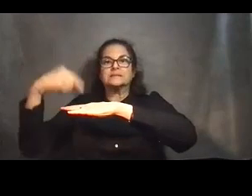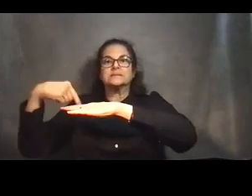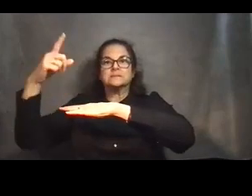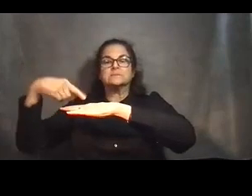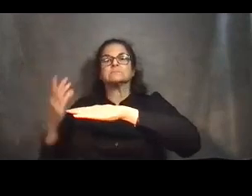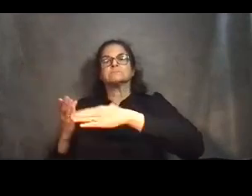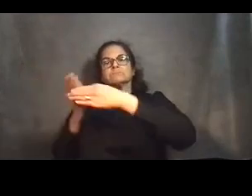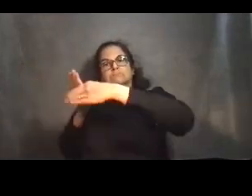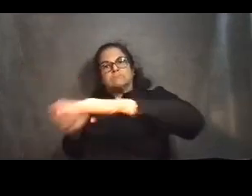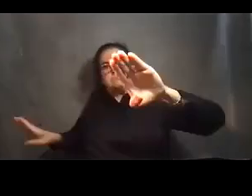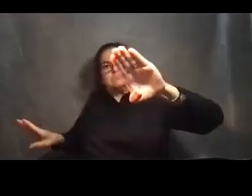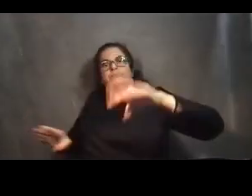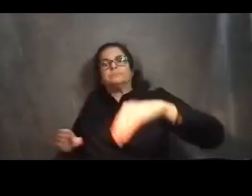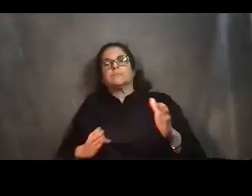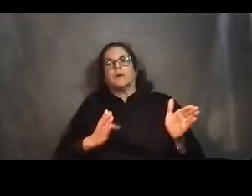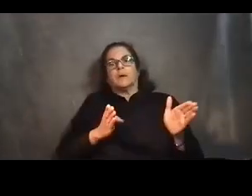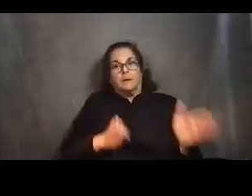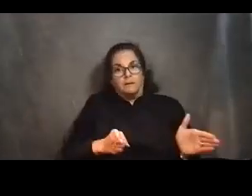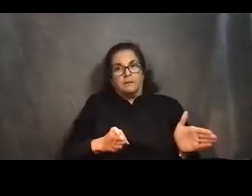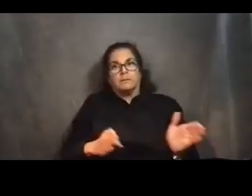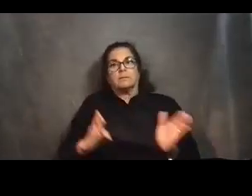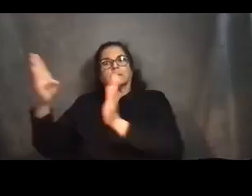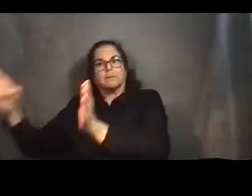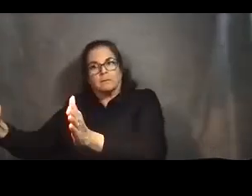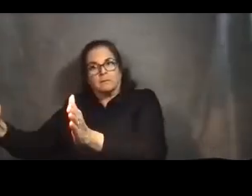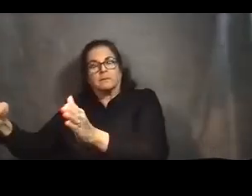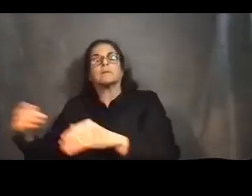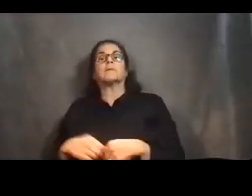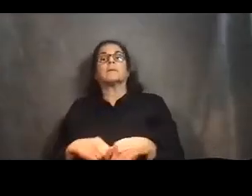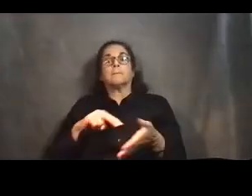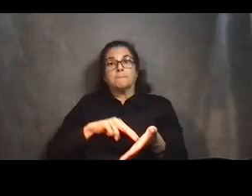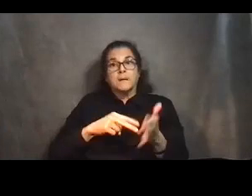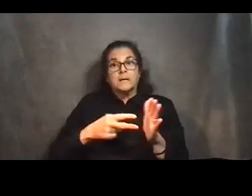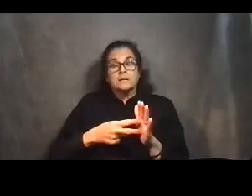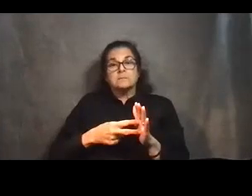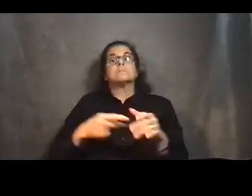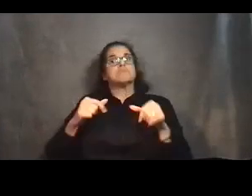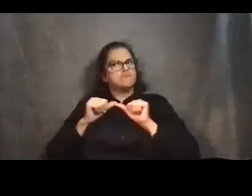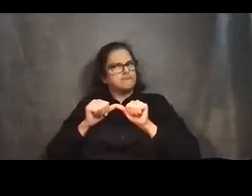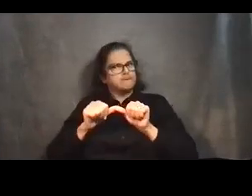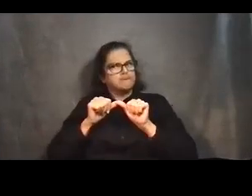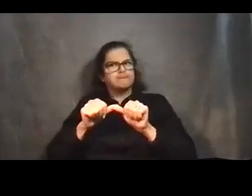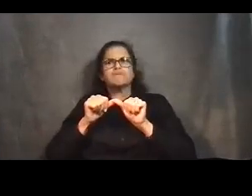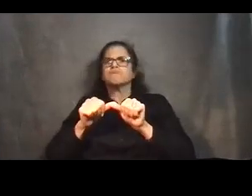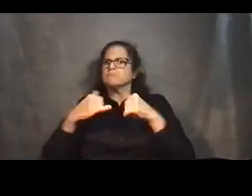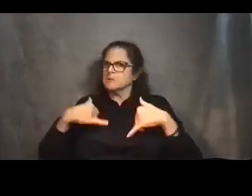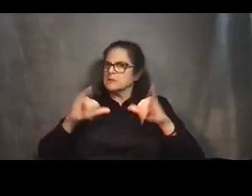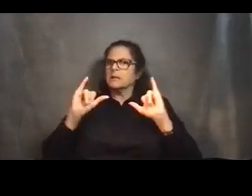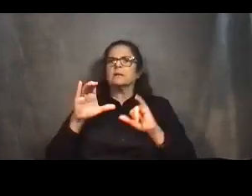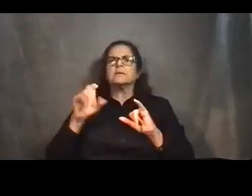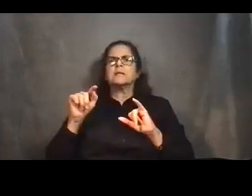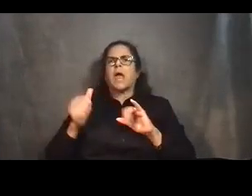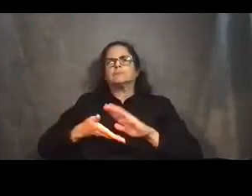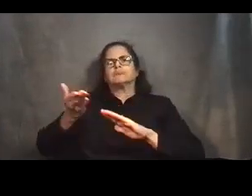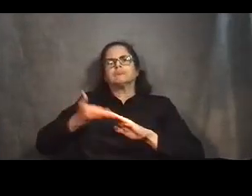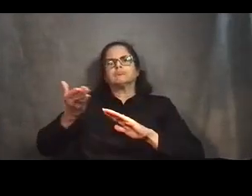into two stages, it allows us to maintain and continue to run CCA service on one side